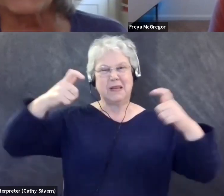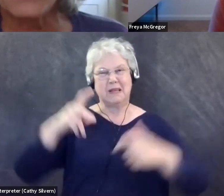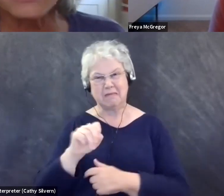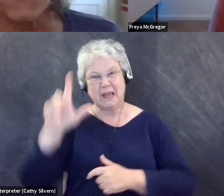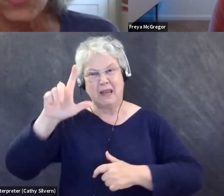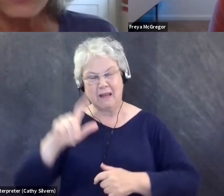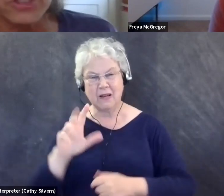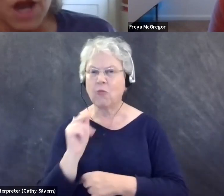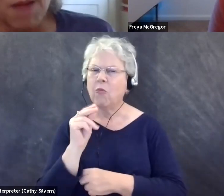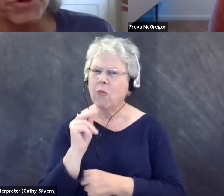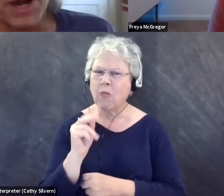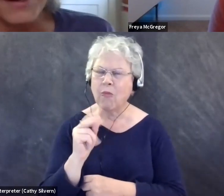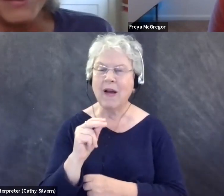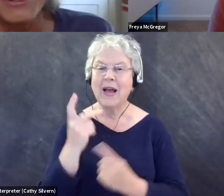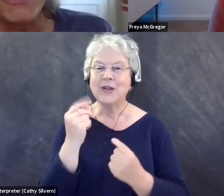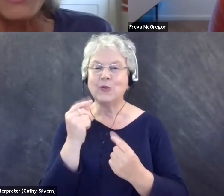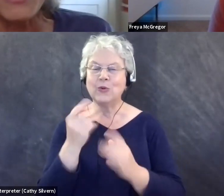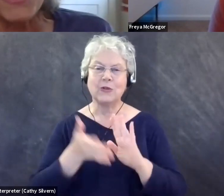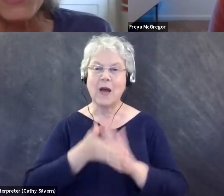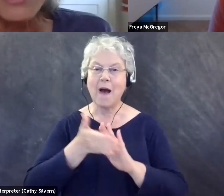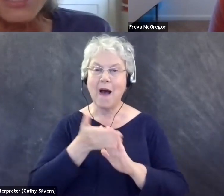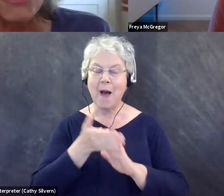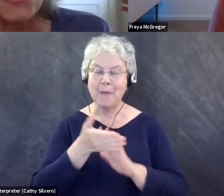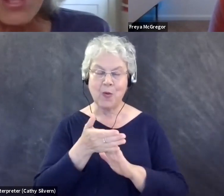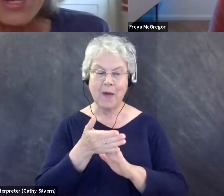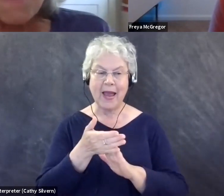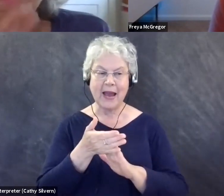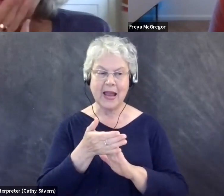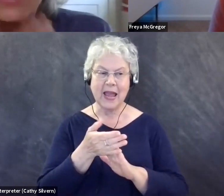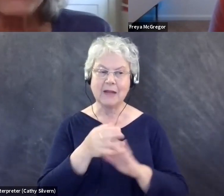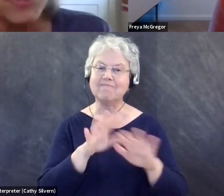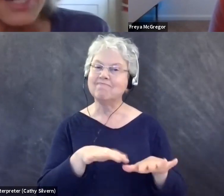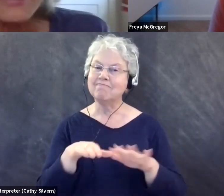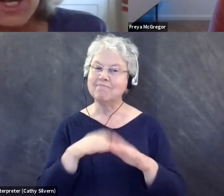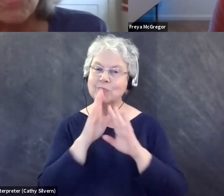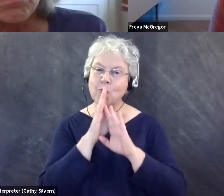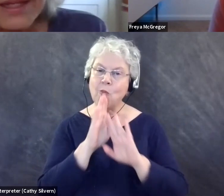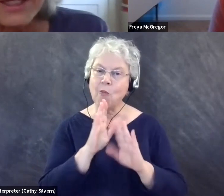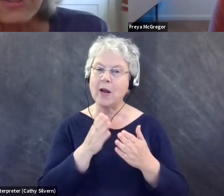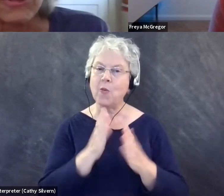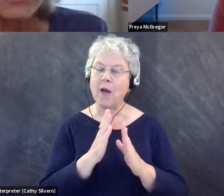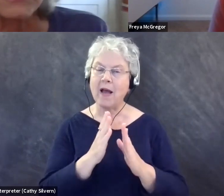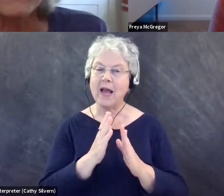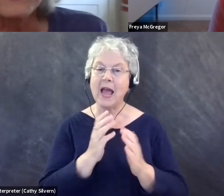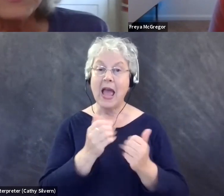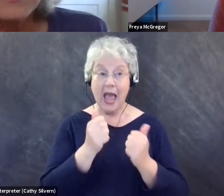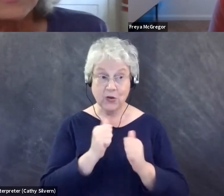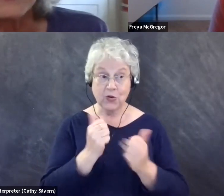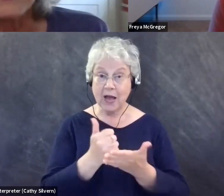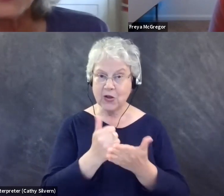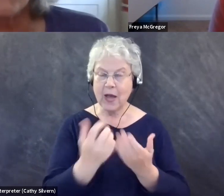it's best if you can just operate, you know, and sort of in a subtle way when you're trying to help be inclusive.